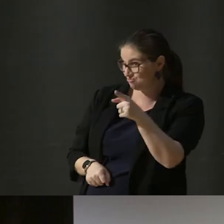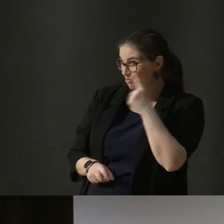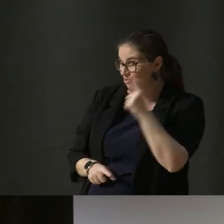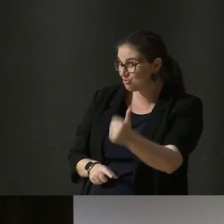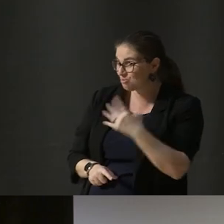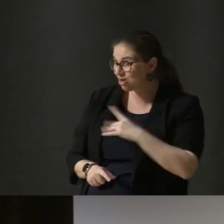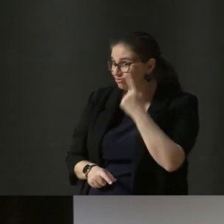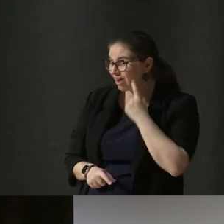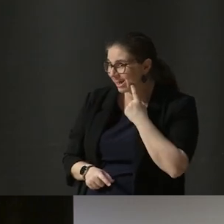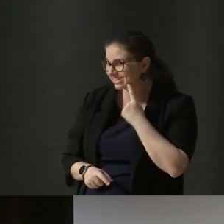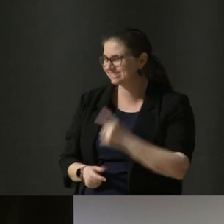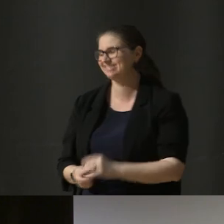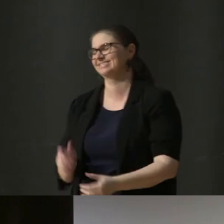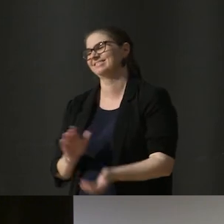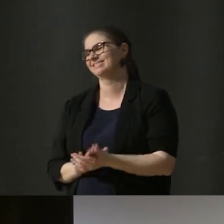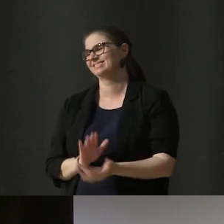Thank you. Thank